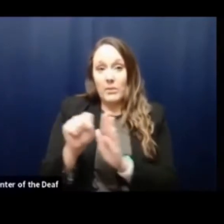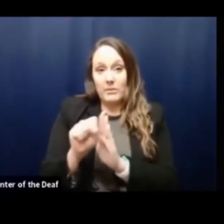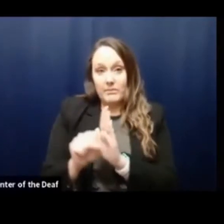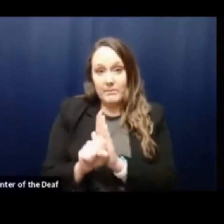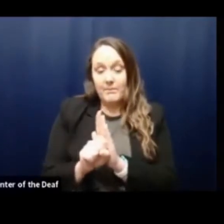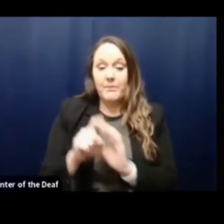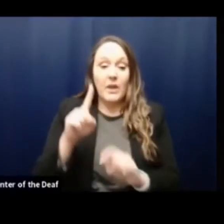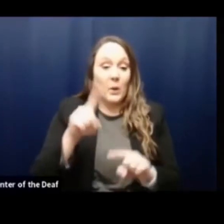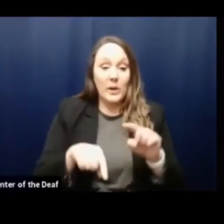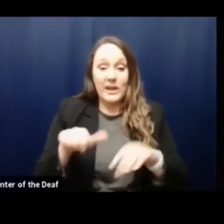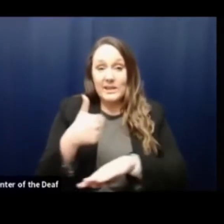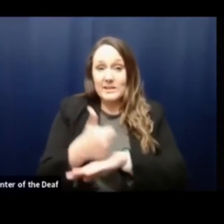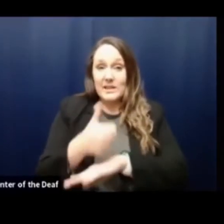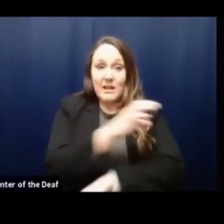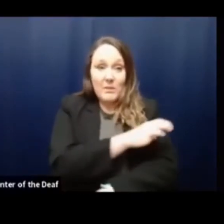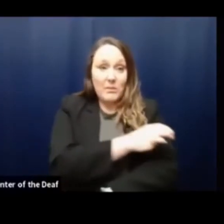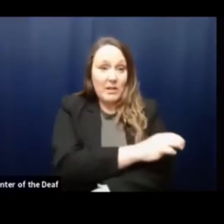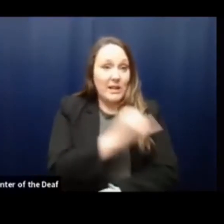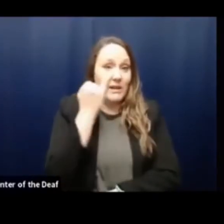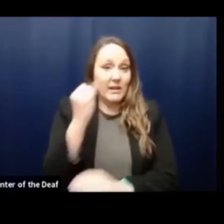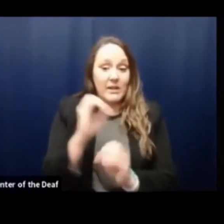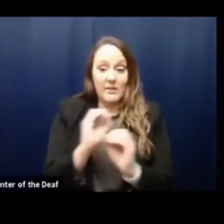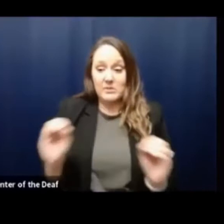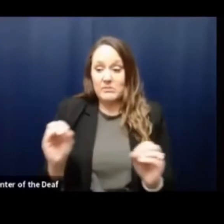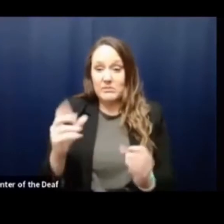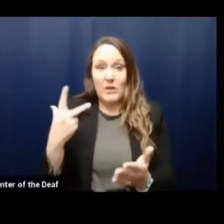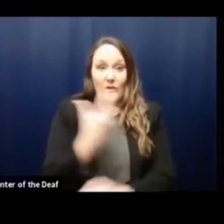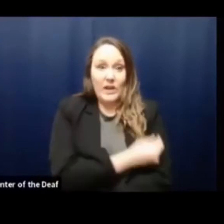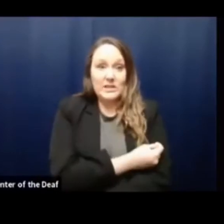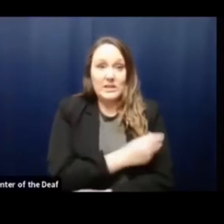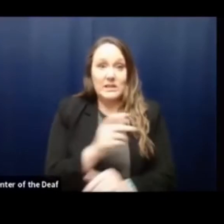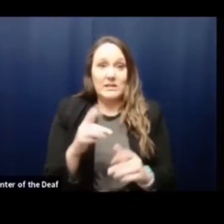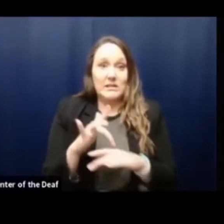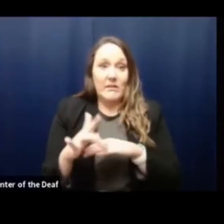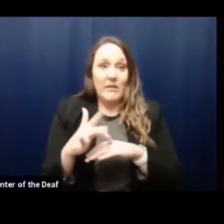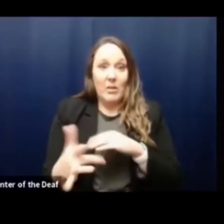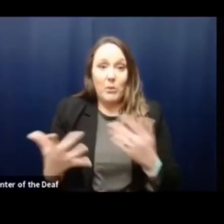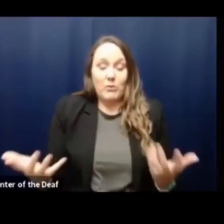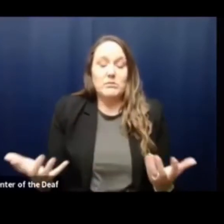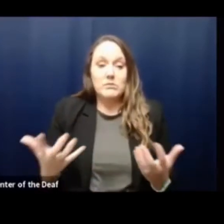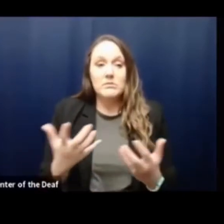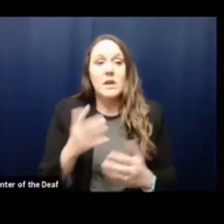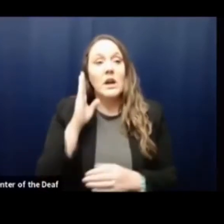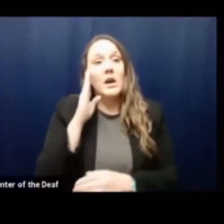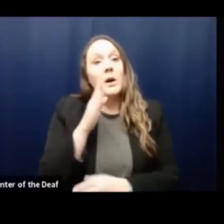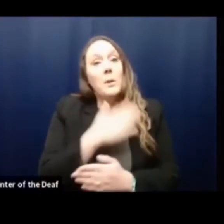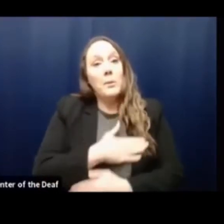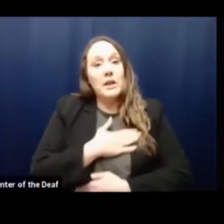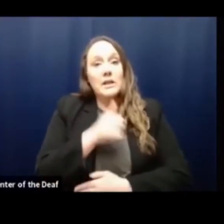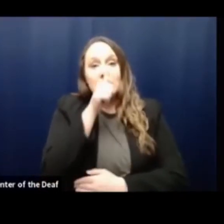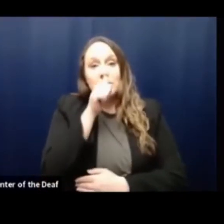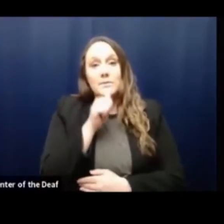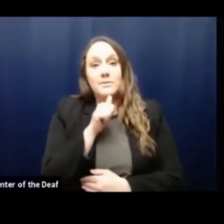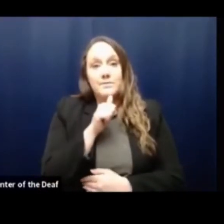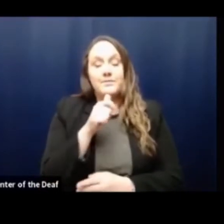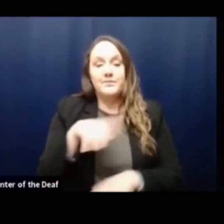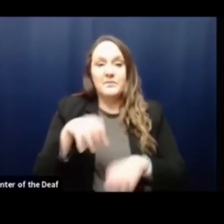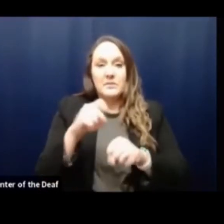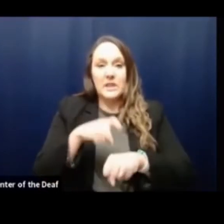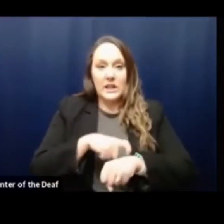vaccine. So please be patient, as it will take some time for us to vaccinate our community. We continue to look forward